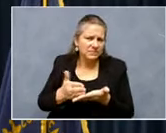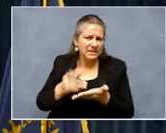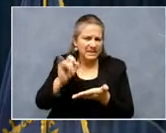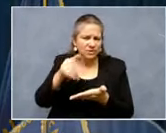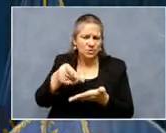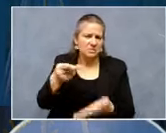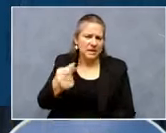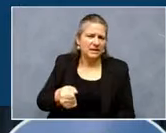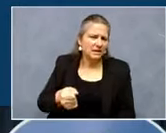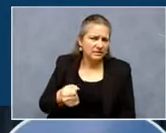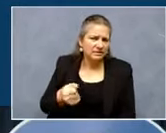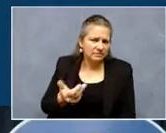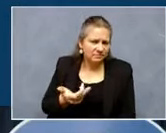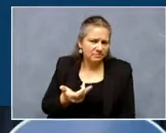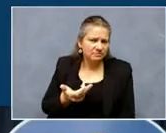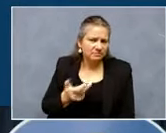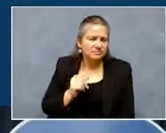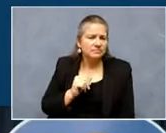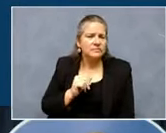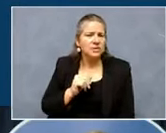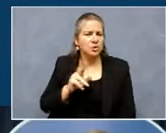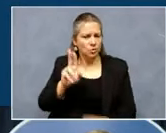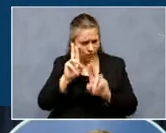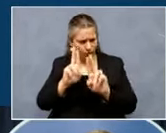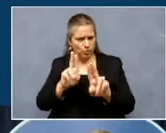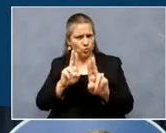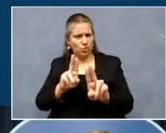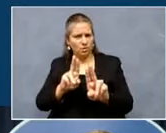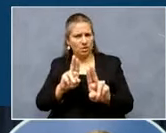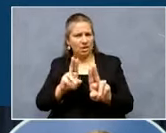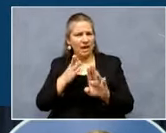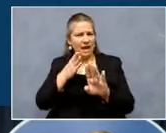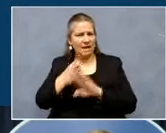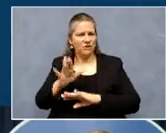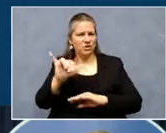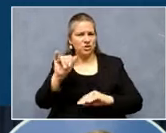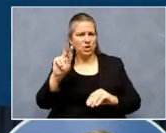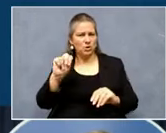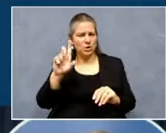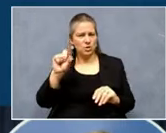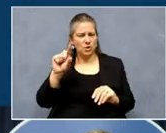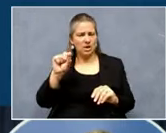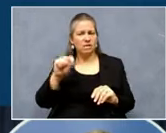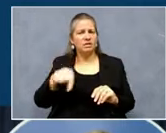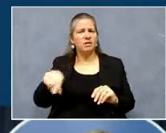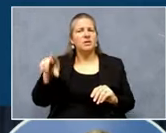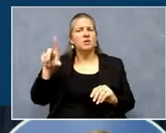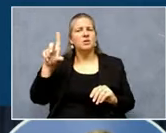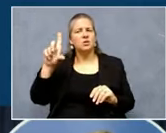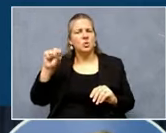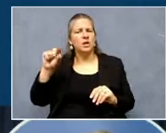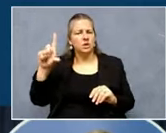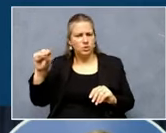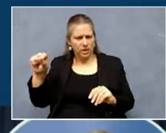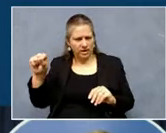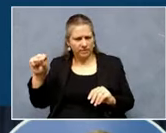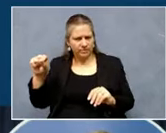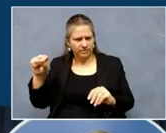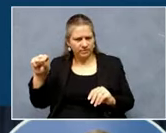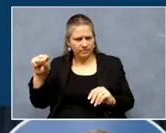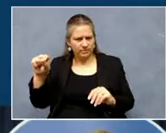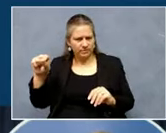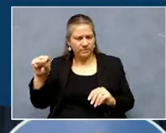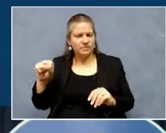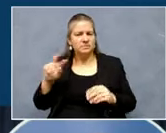um, it's funeral expenses incurred after January 20th of 2020. So it ought to include all